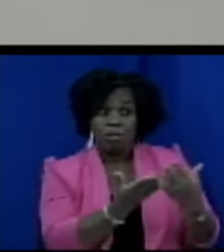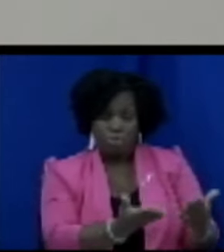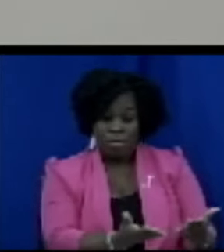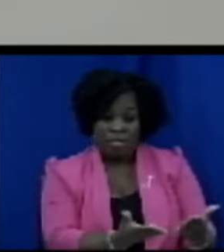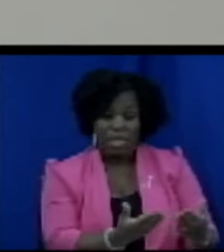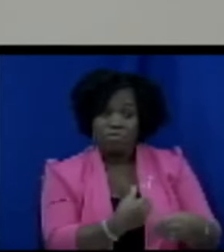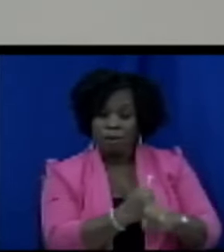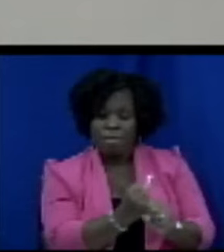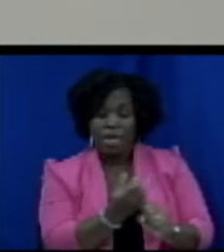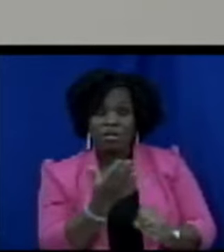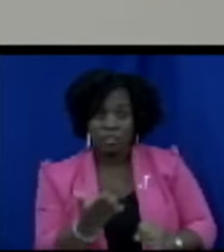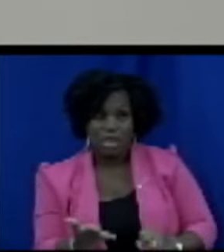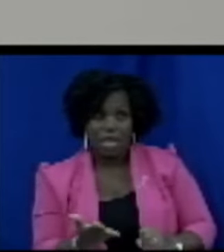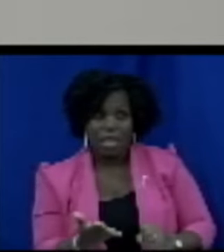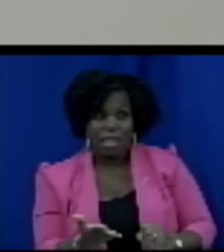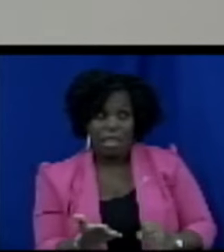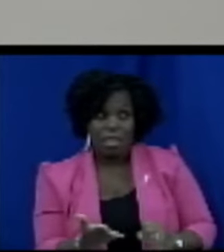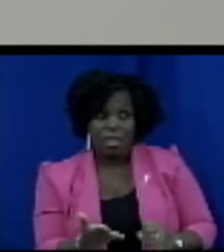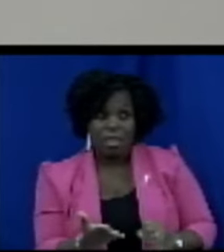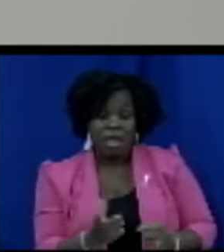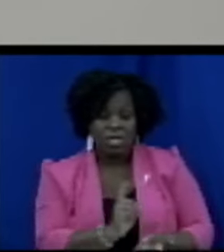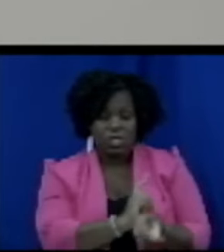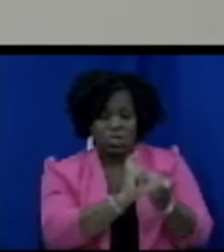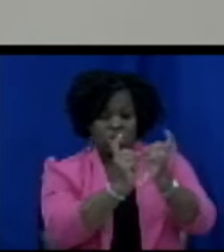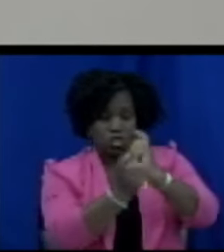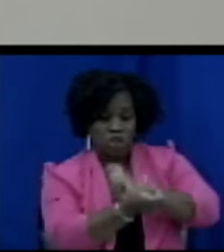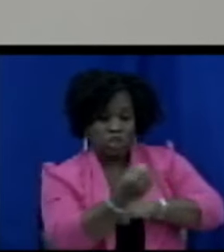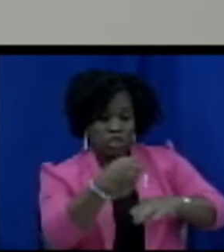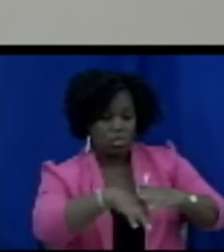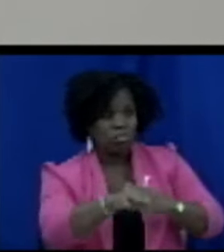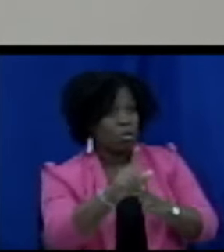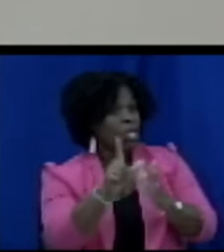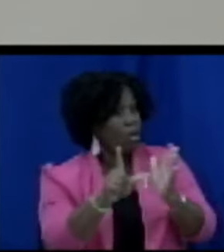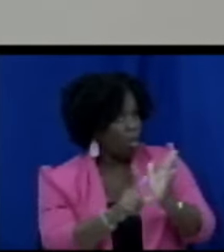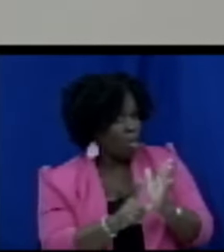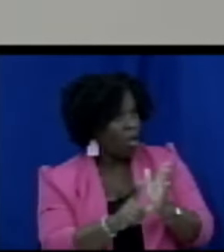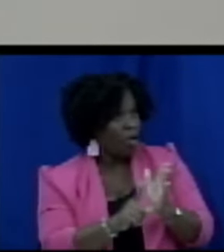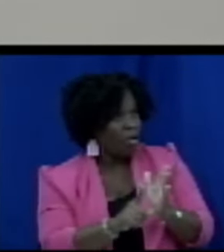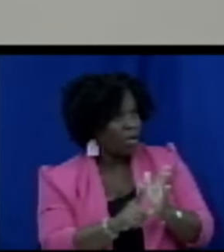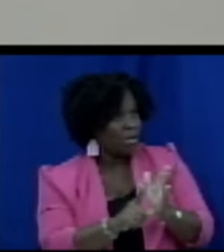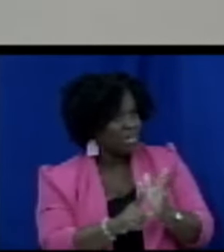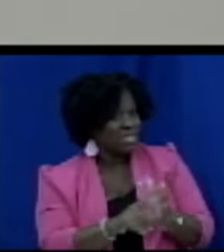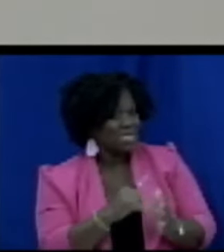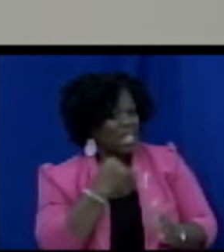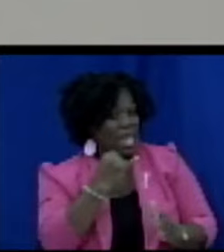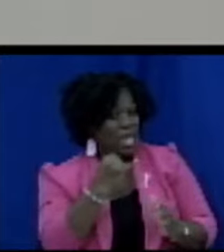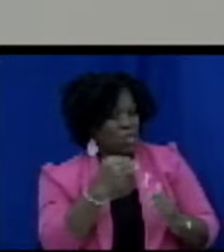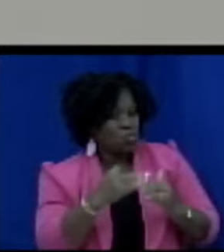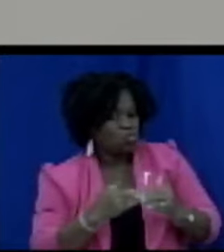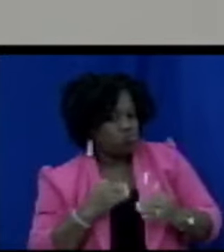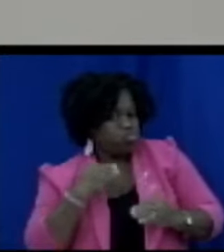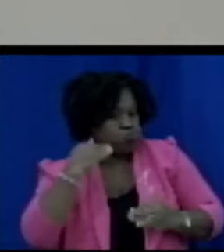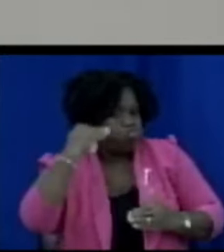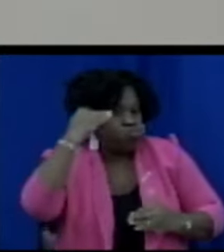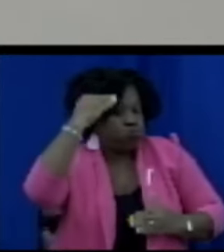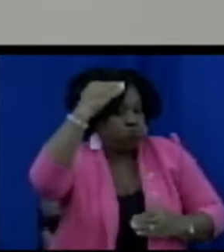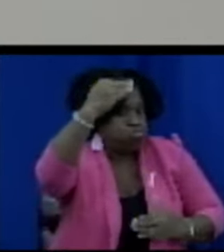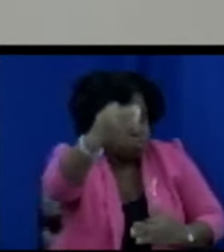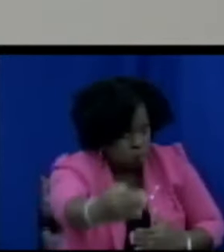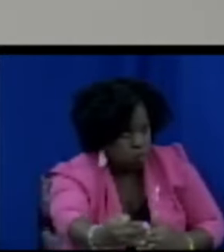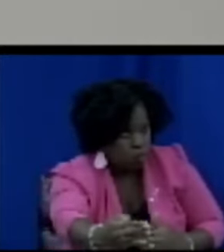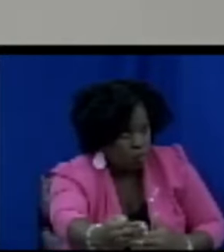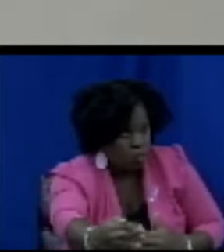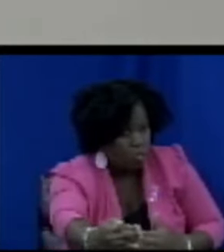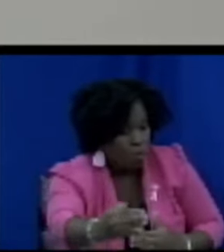passage of this bill which will come is indeed a quantum leap forward in my opinion in terms of the health and